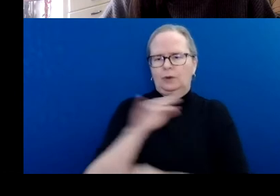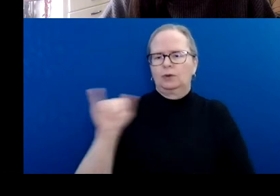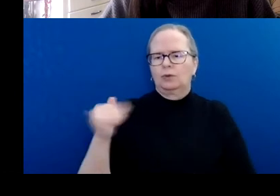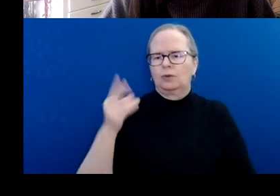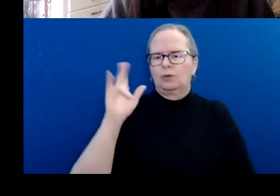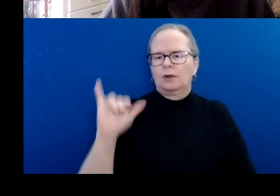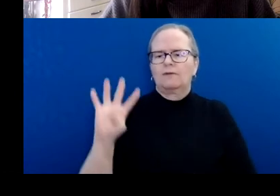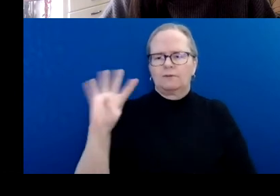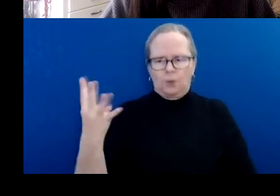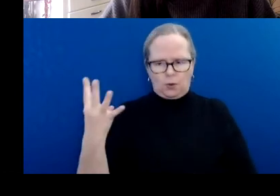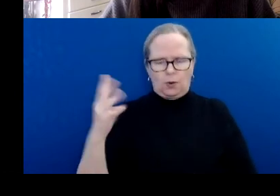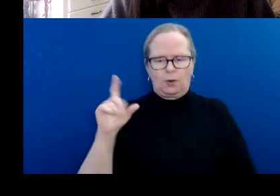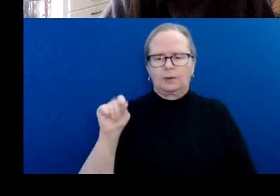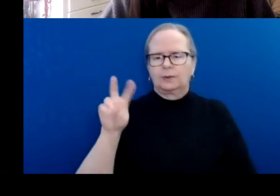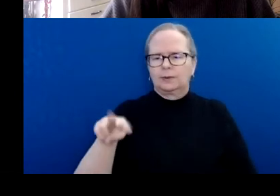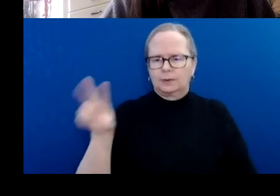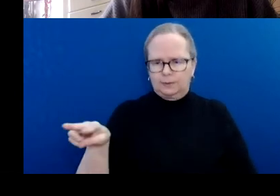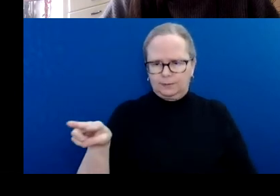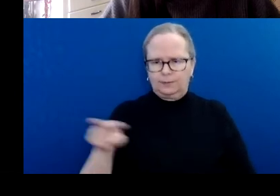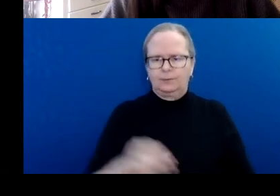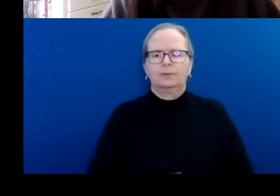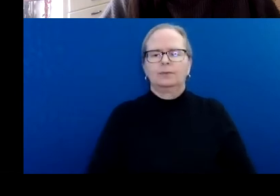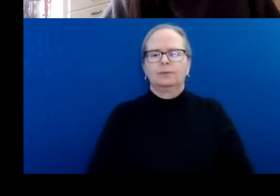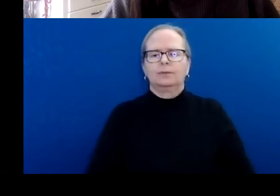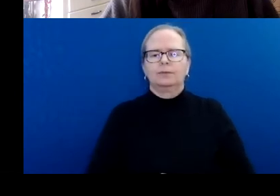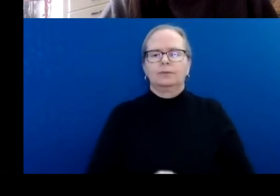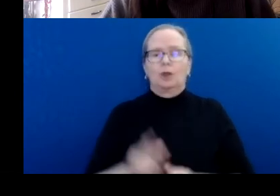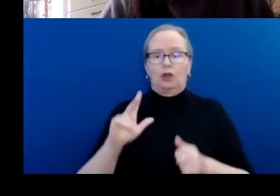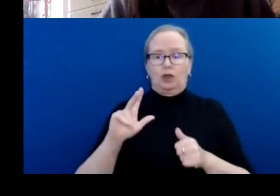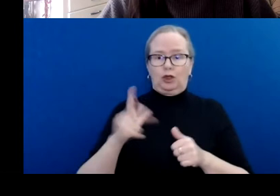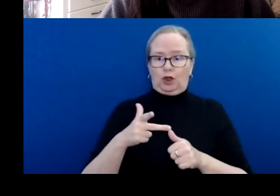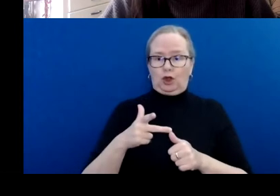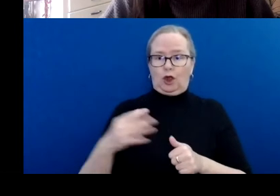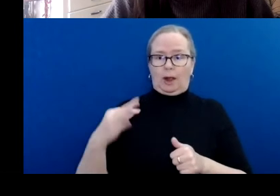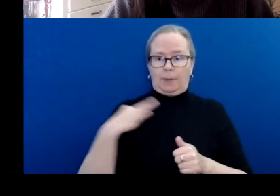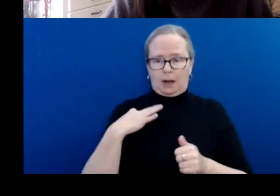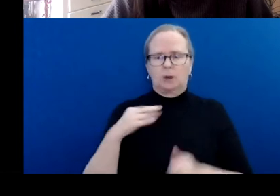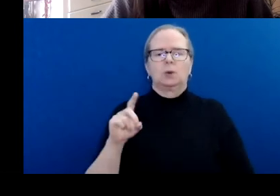The deadline for the third intake is September 6, 2022.